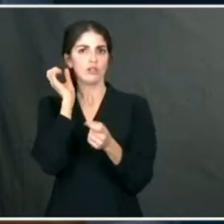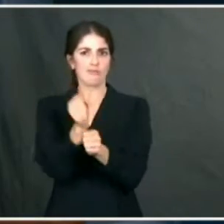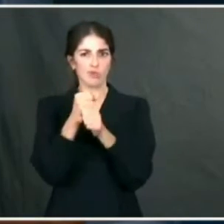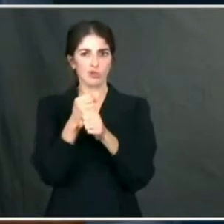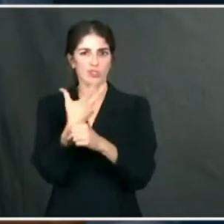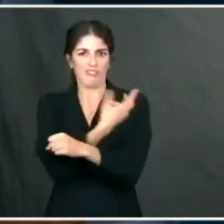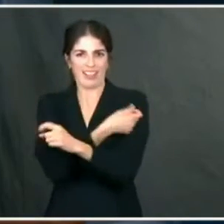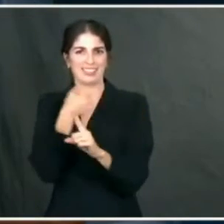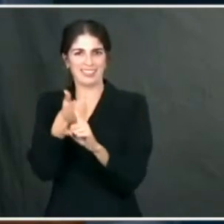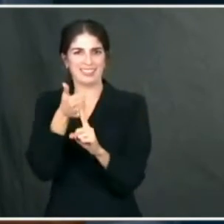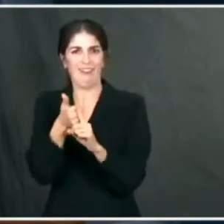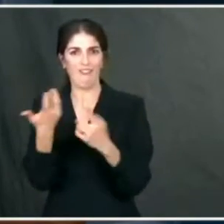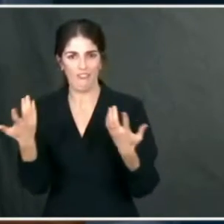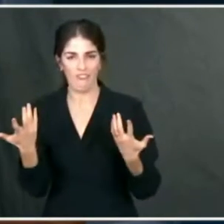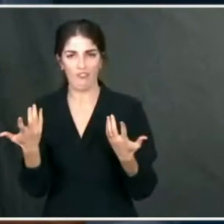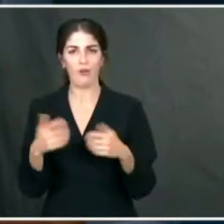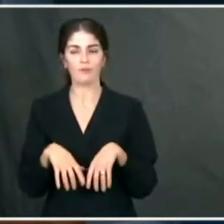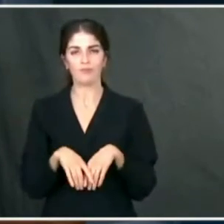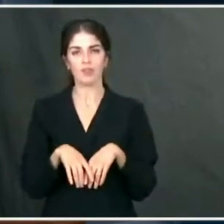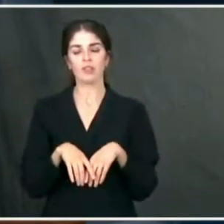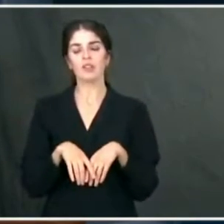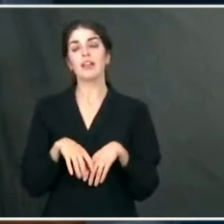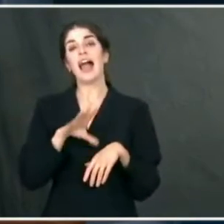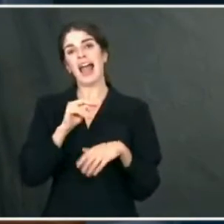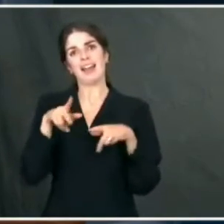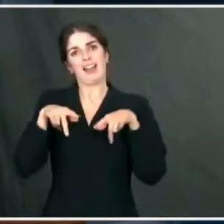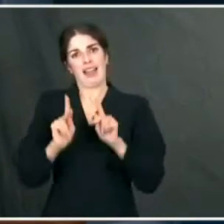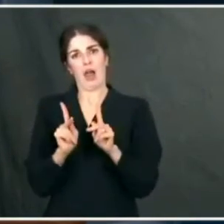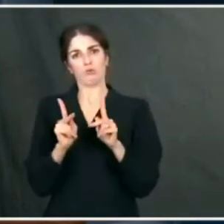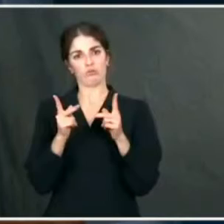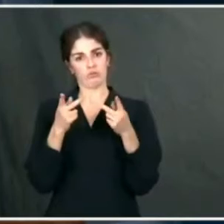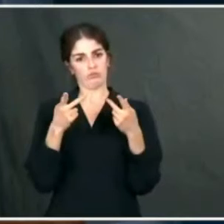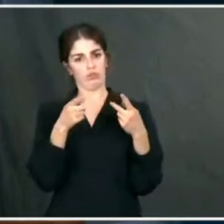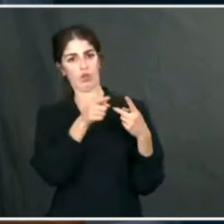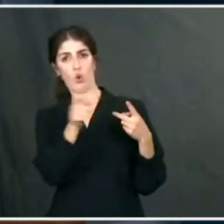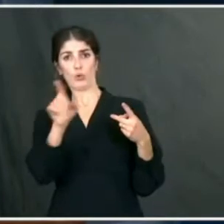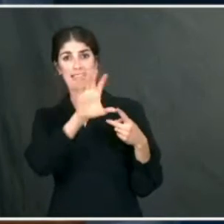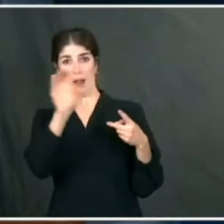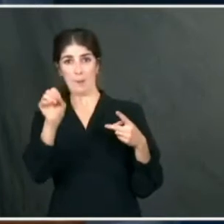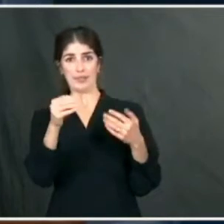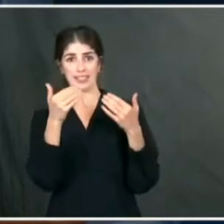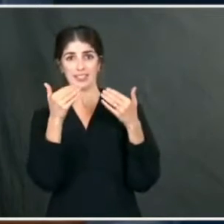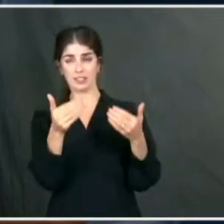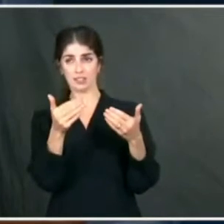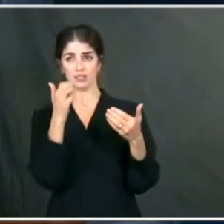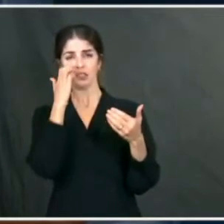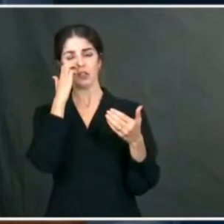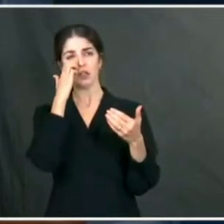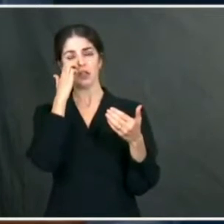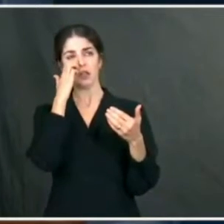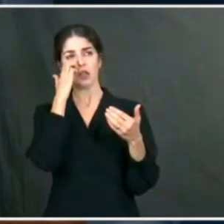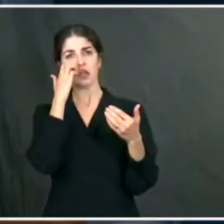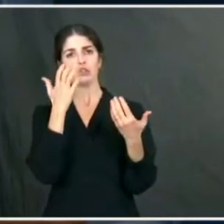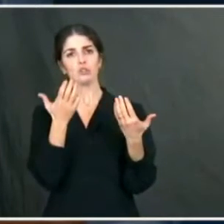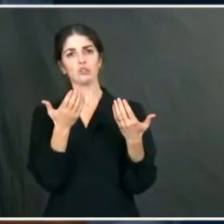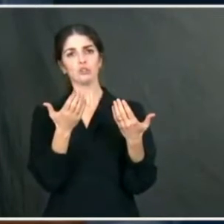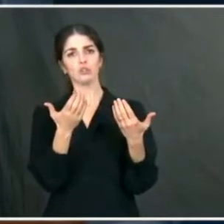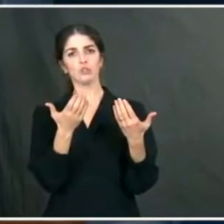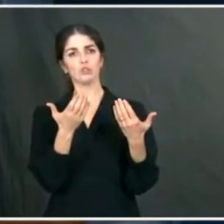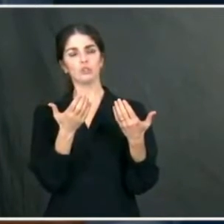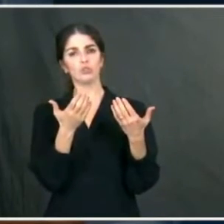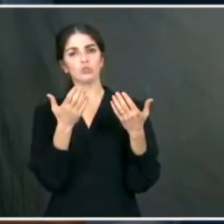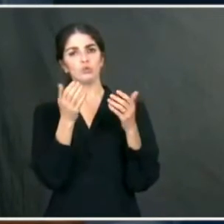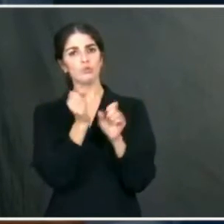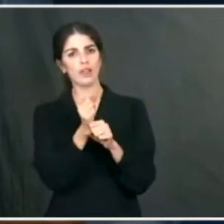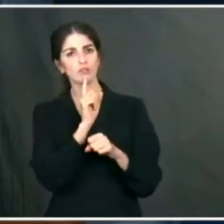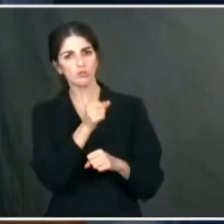And it enables manufacturers, us to empower and invoke, I guess, an action from manufacturers